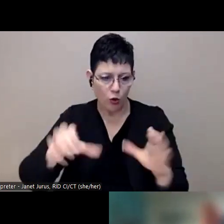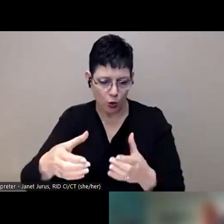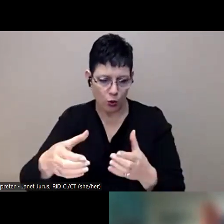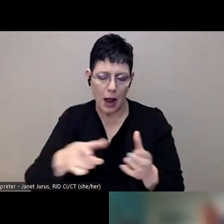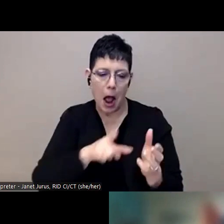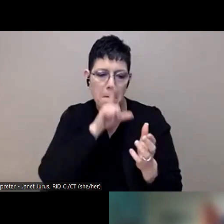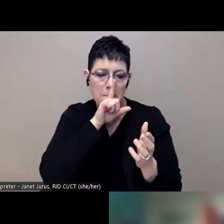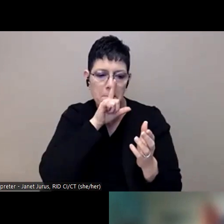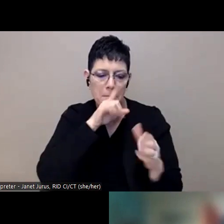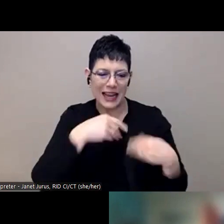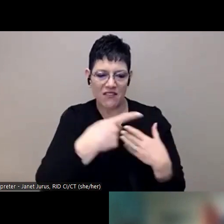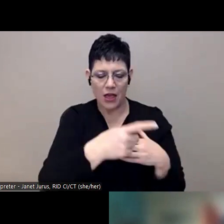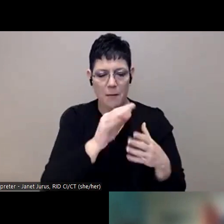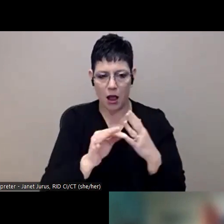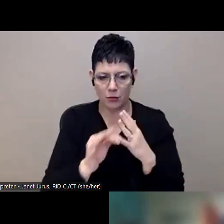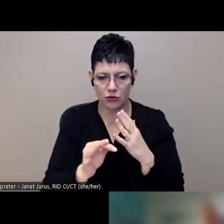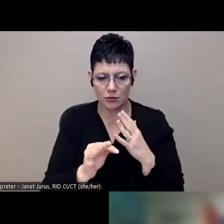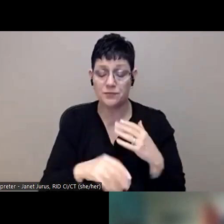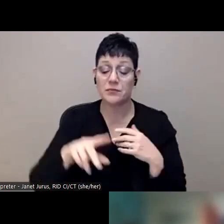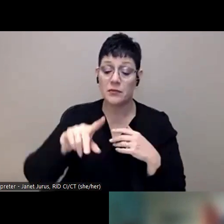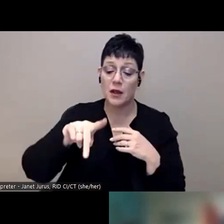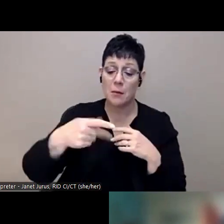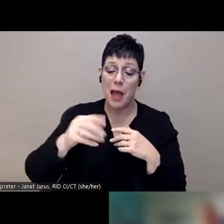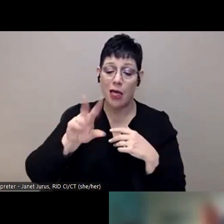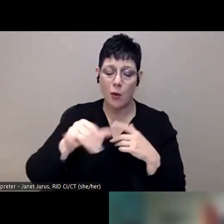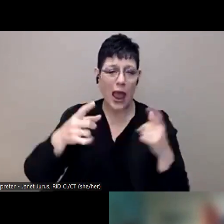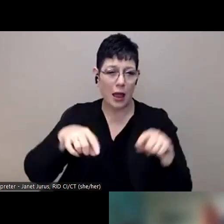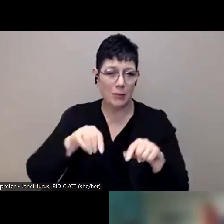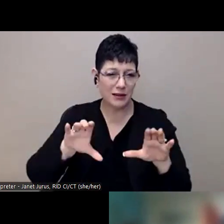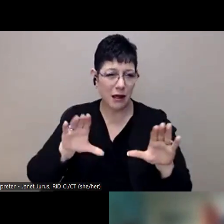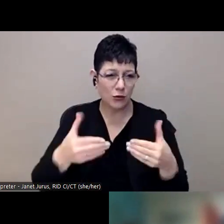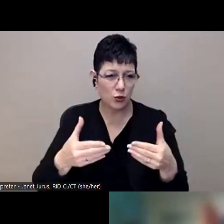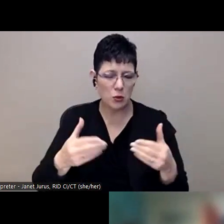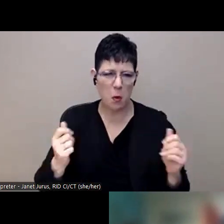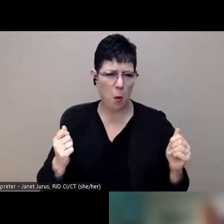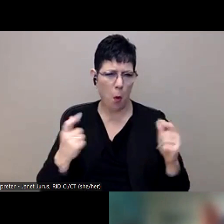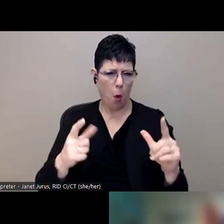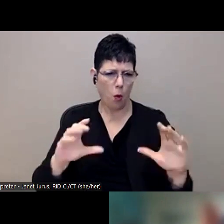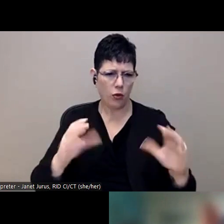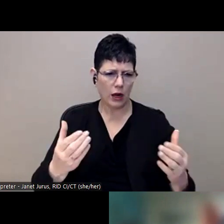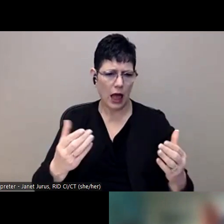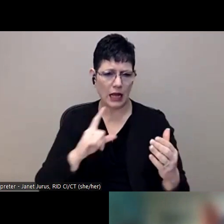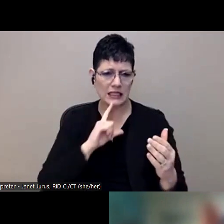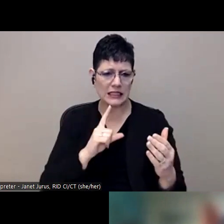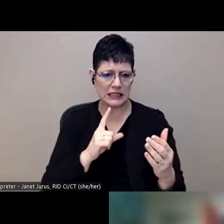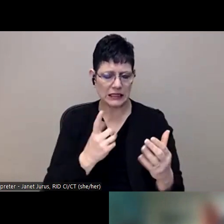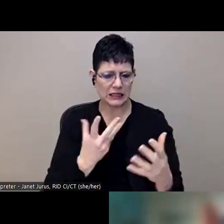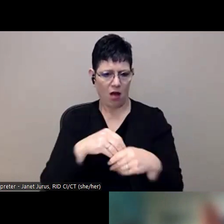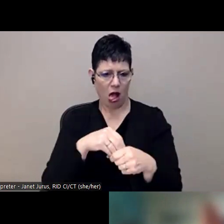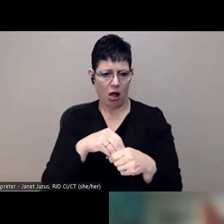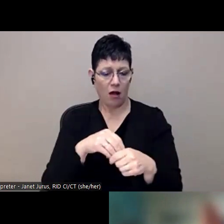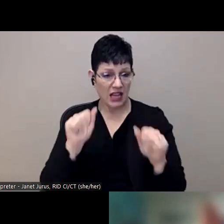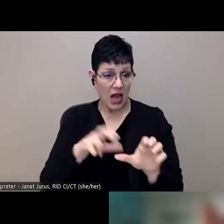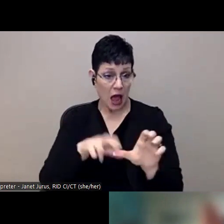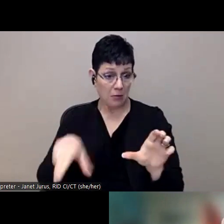like for Pathways, it's in the classroom. So everybody is opted in. We do give them permission to opt out. Like when we